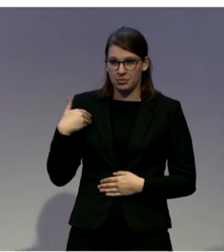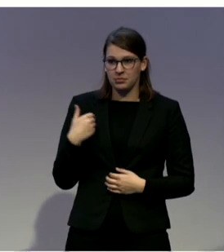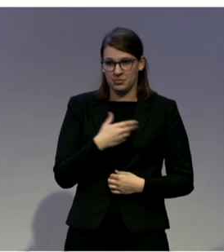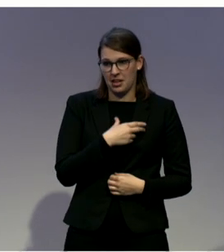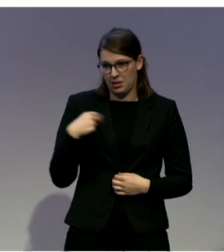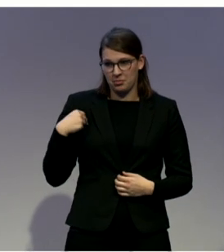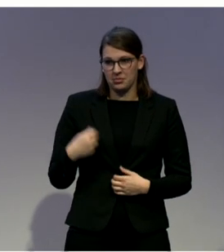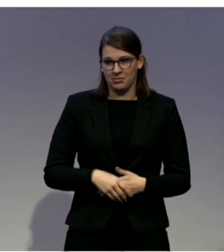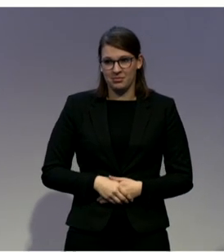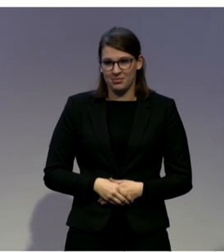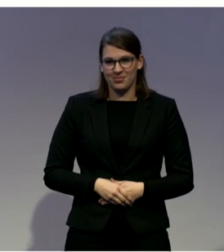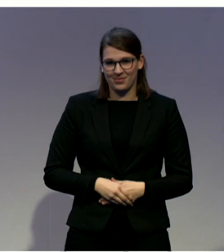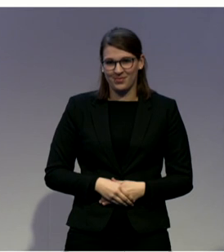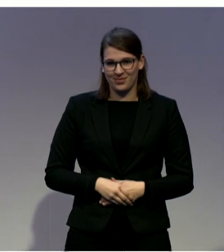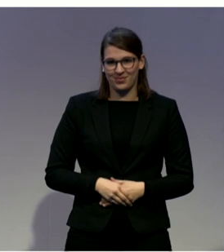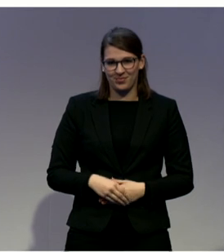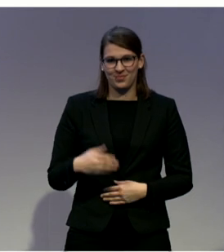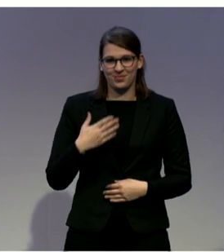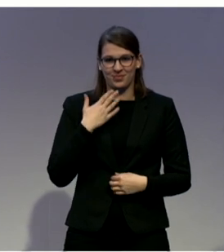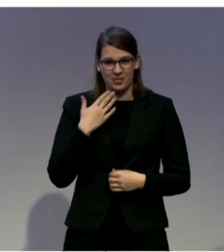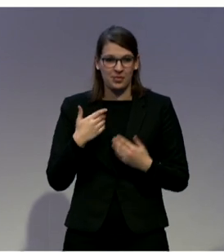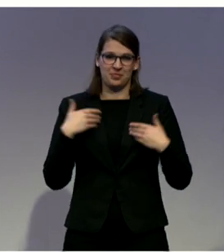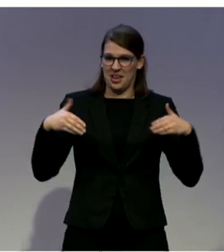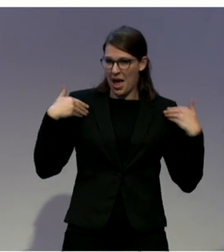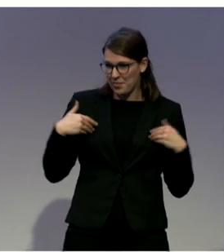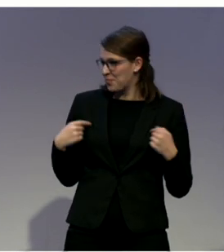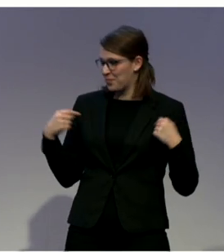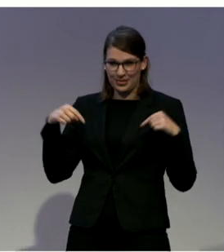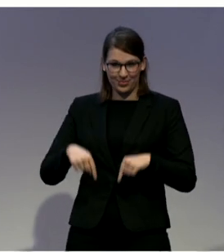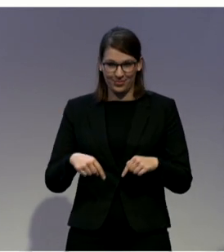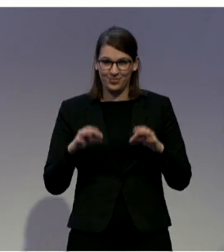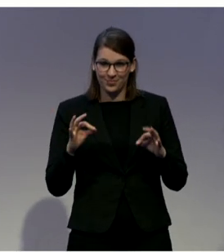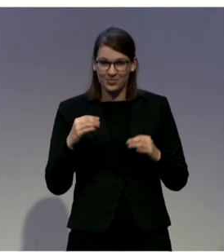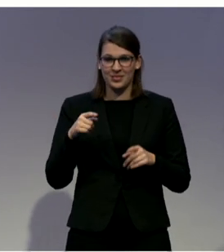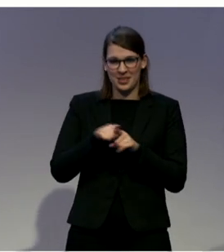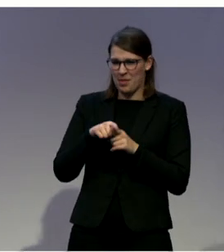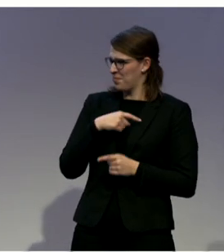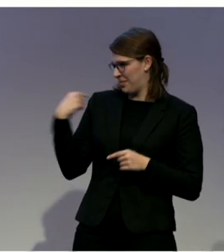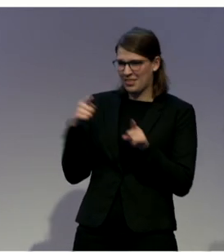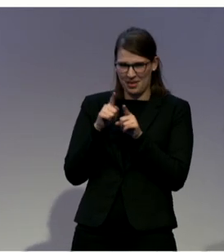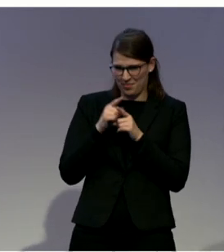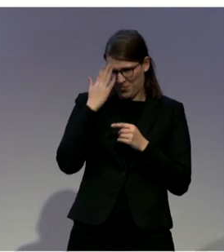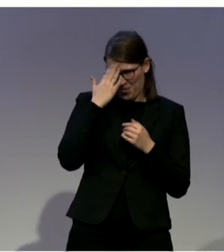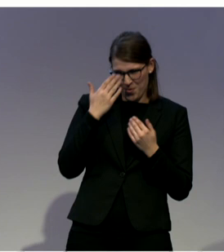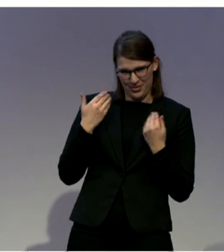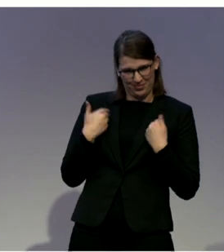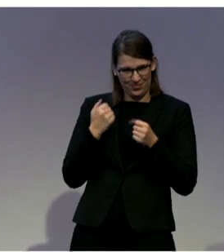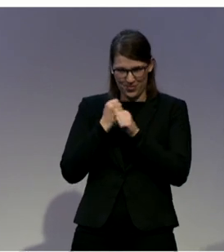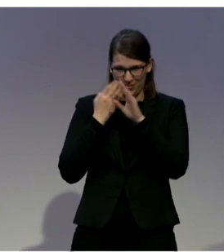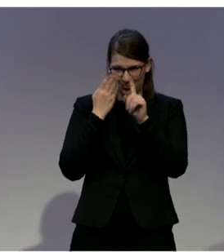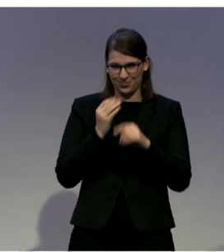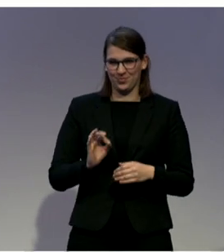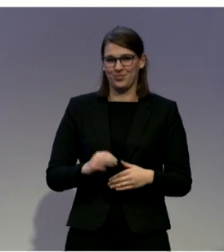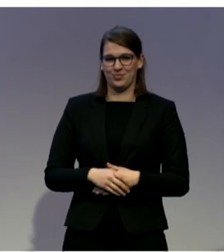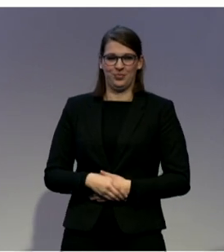in the same mindset with hearts full. And I realize that some lines